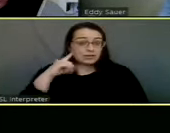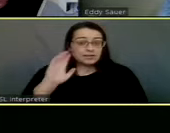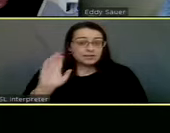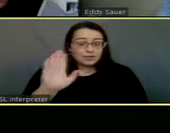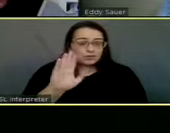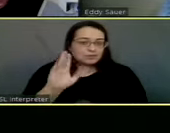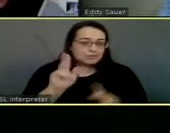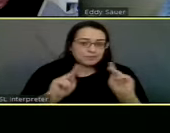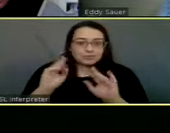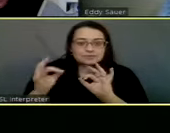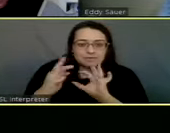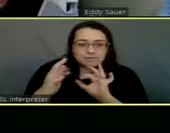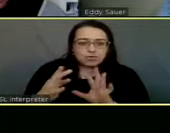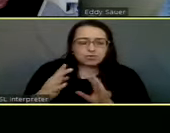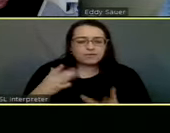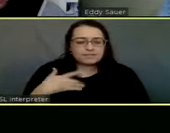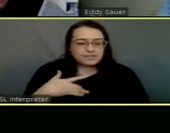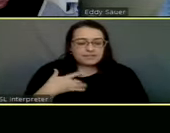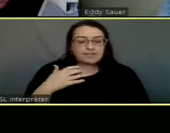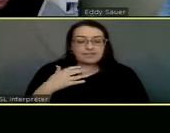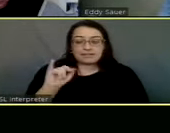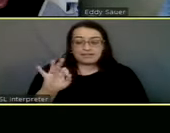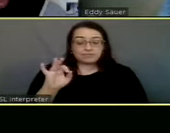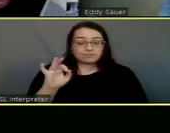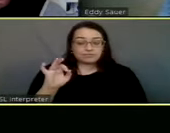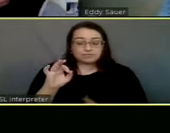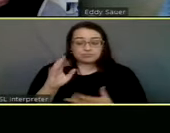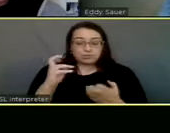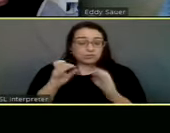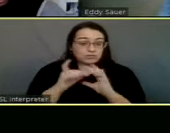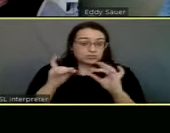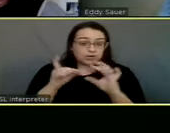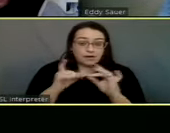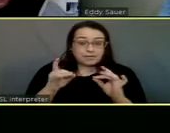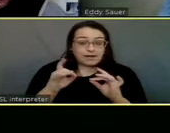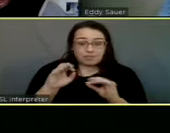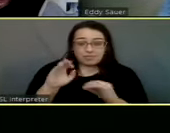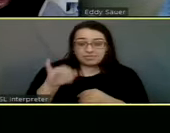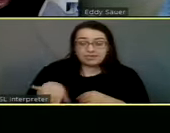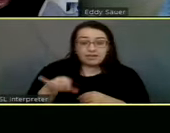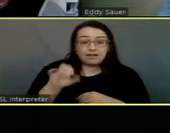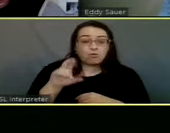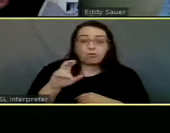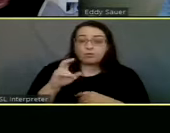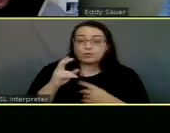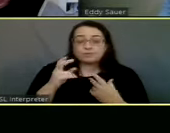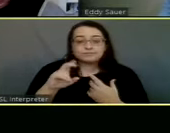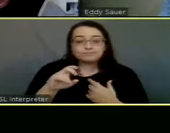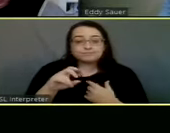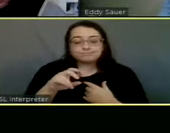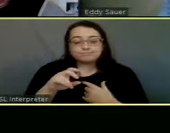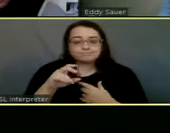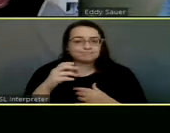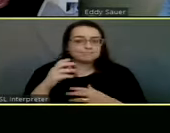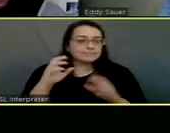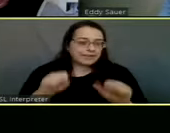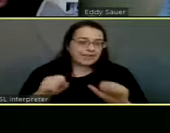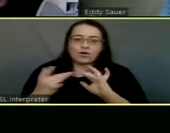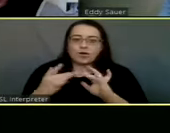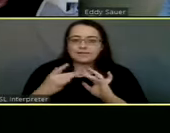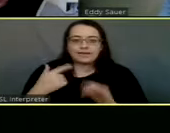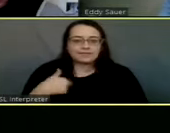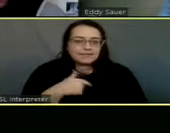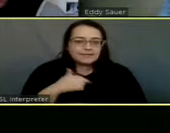want to make sure everyone knows that if there's any desire to address the council on it or to use all of the other myriad of ways that people can reach out to